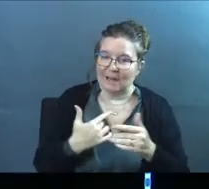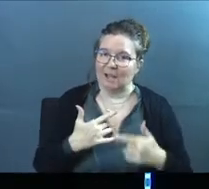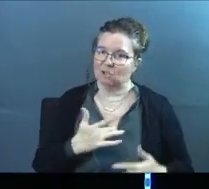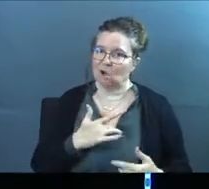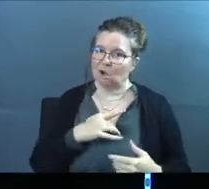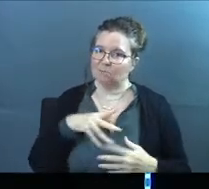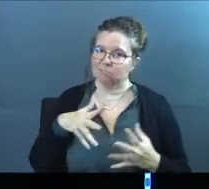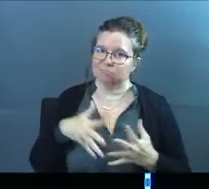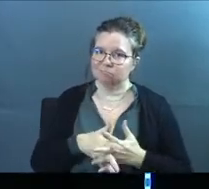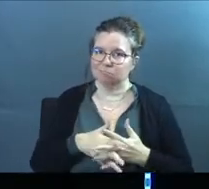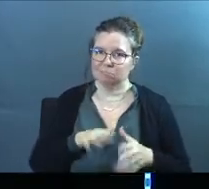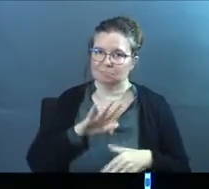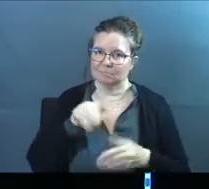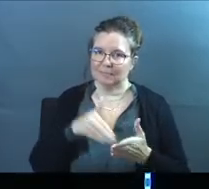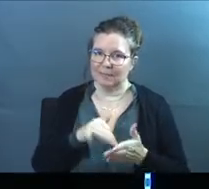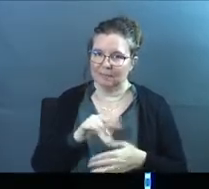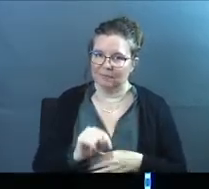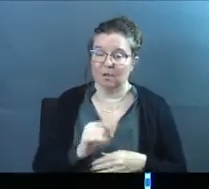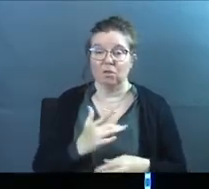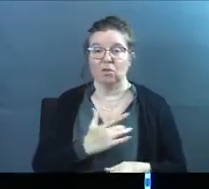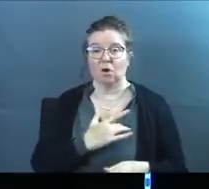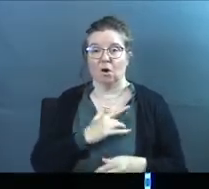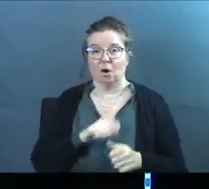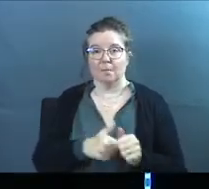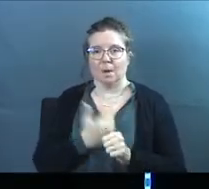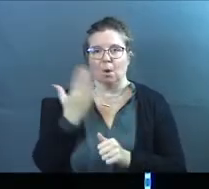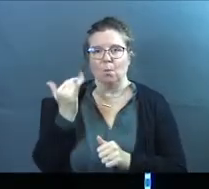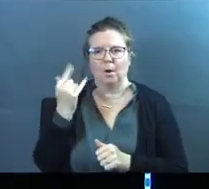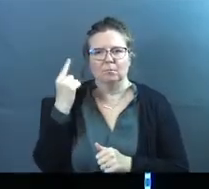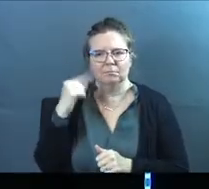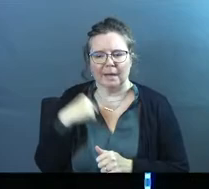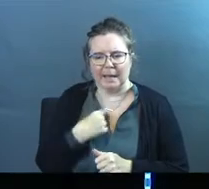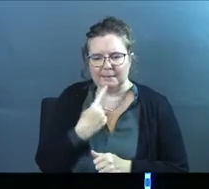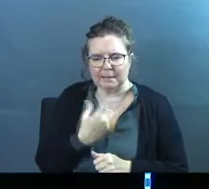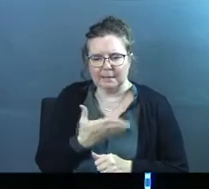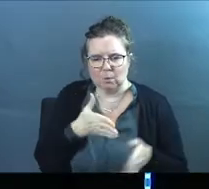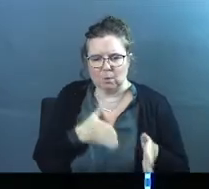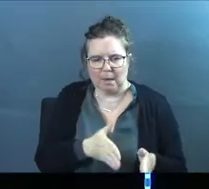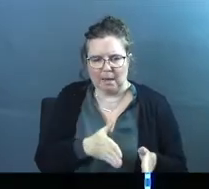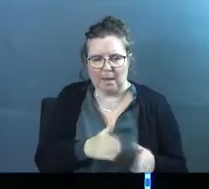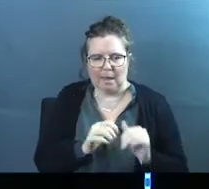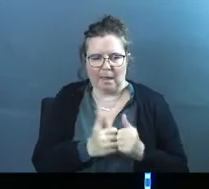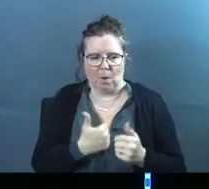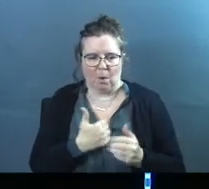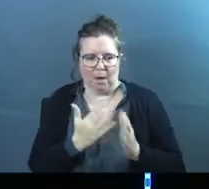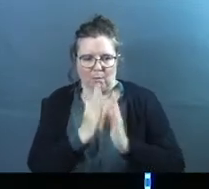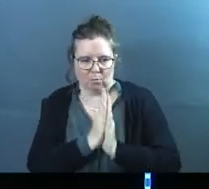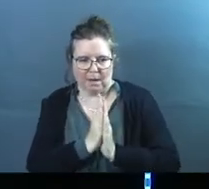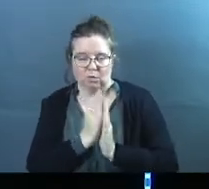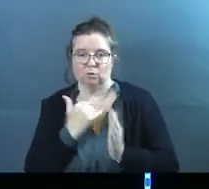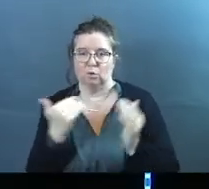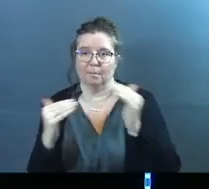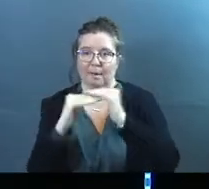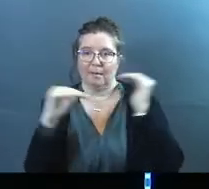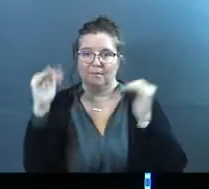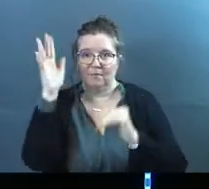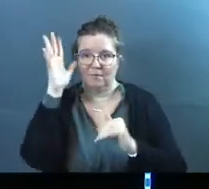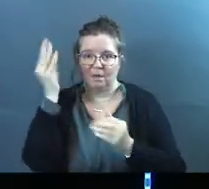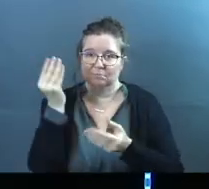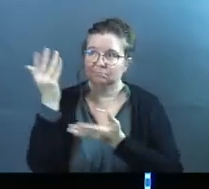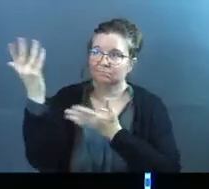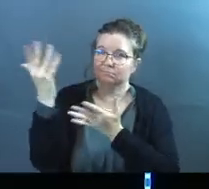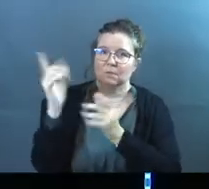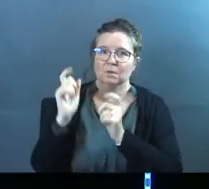heart all in the midst of it. The heart behind why I say these things this way, how I pray to my heavenly Father.